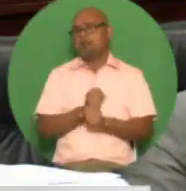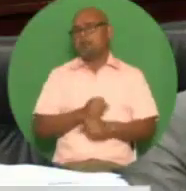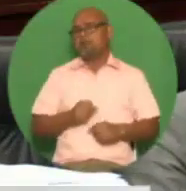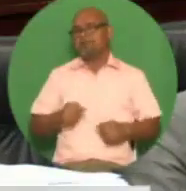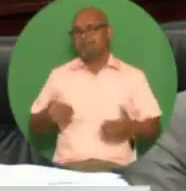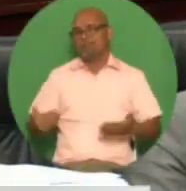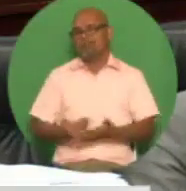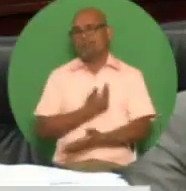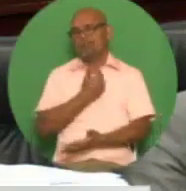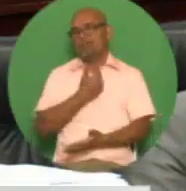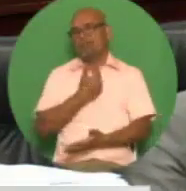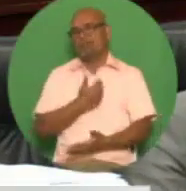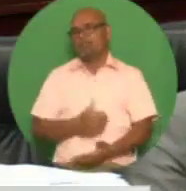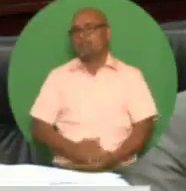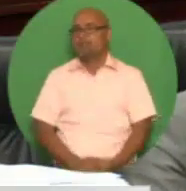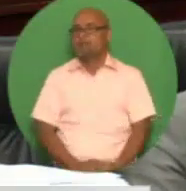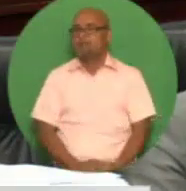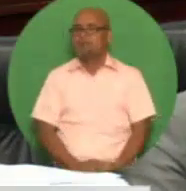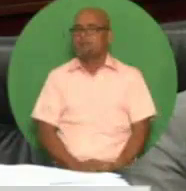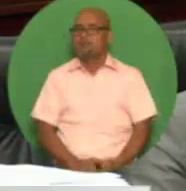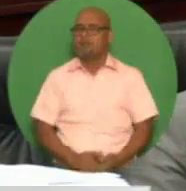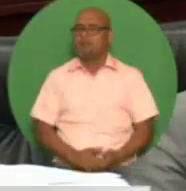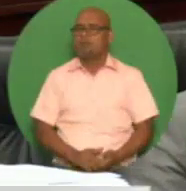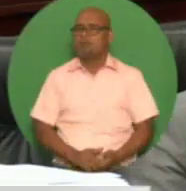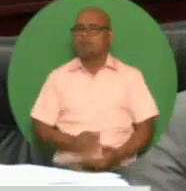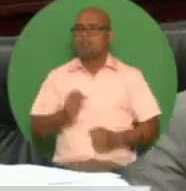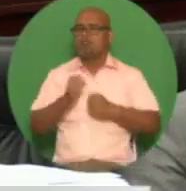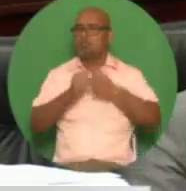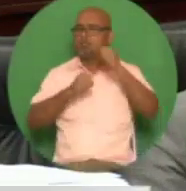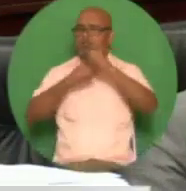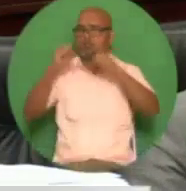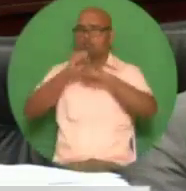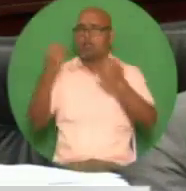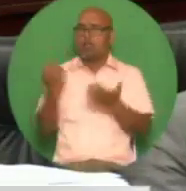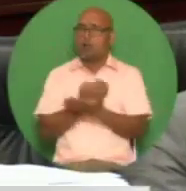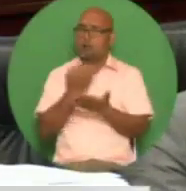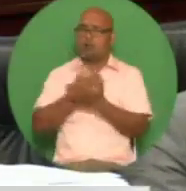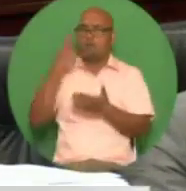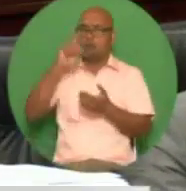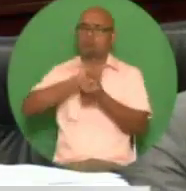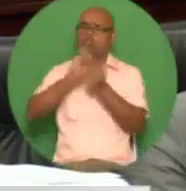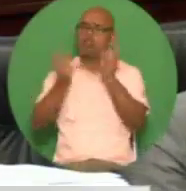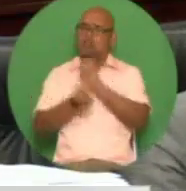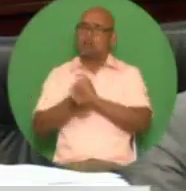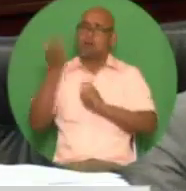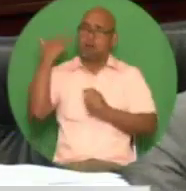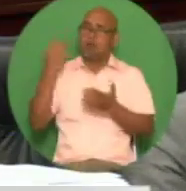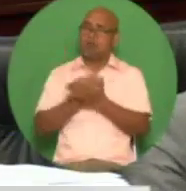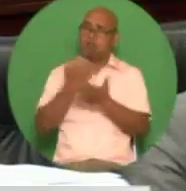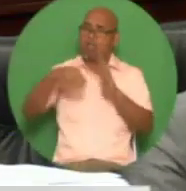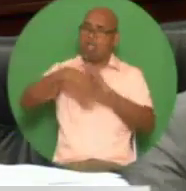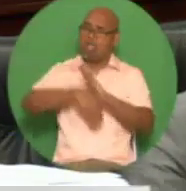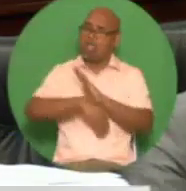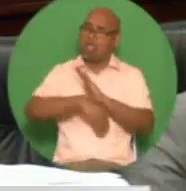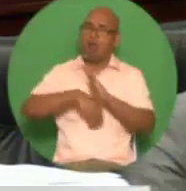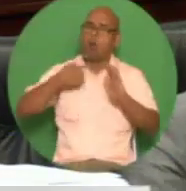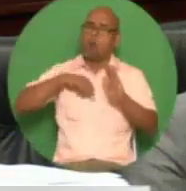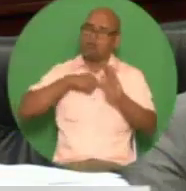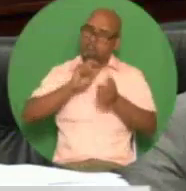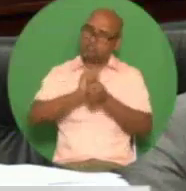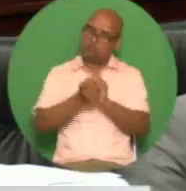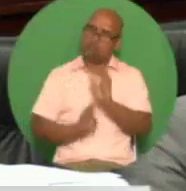macroeconomic framework we put in place to reverse the economic decline and to repair our public